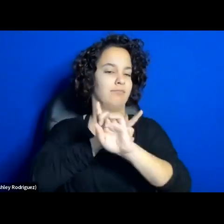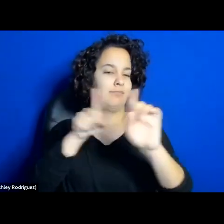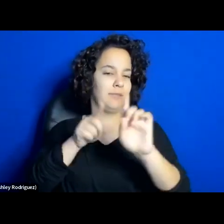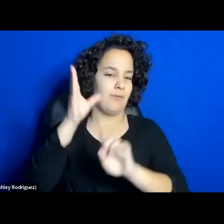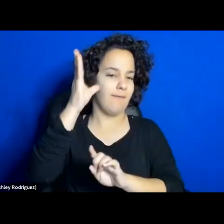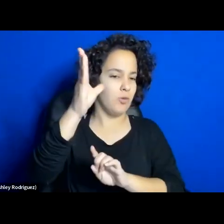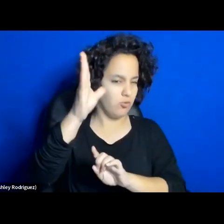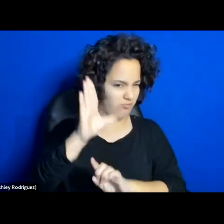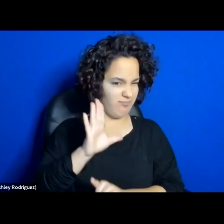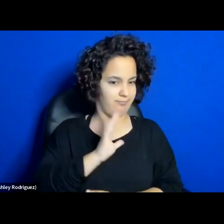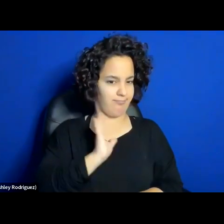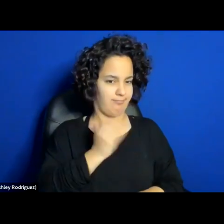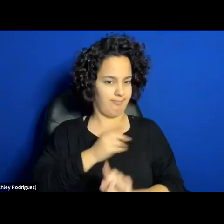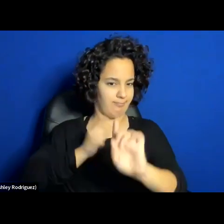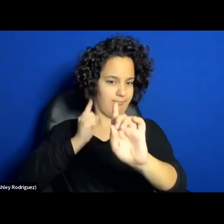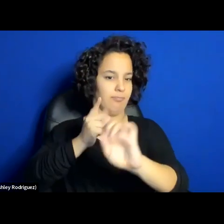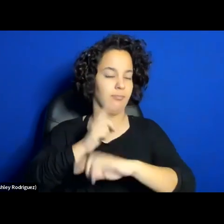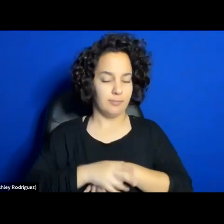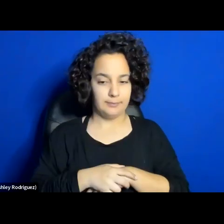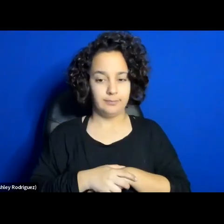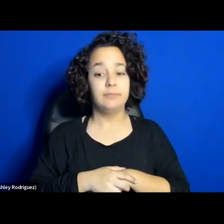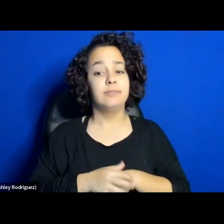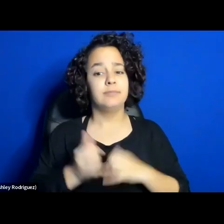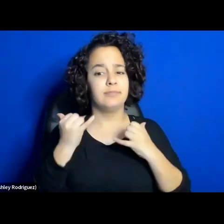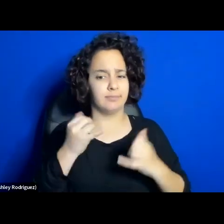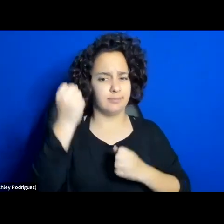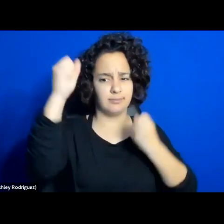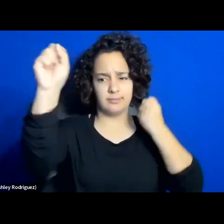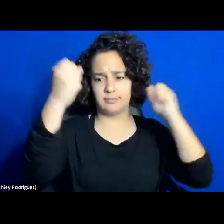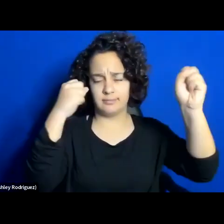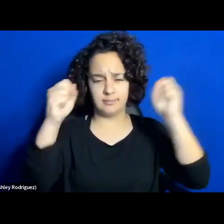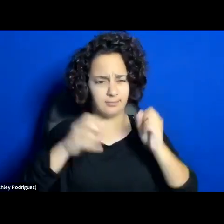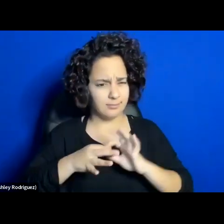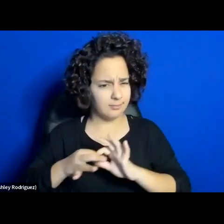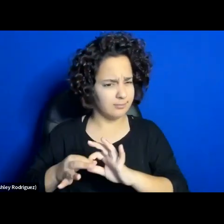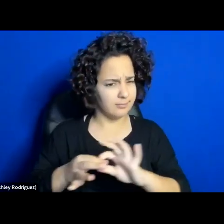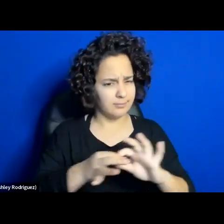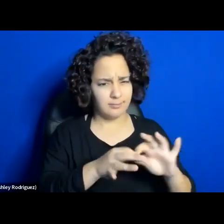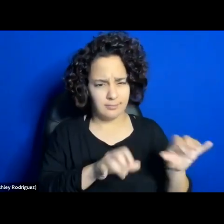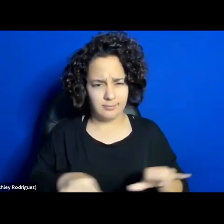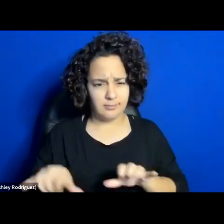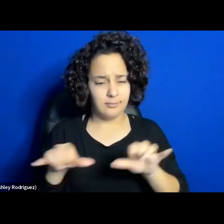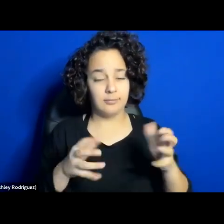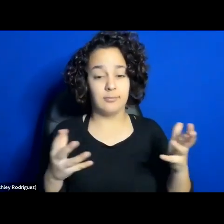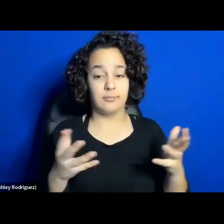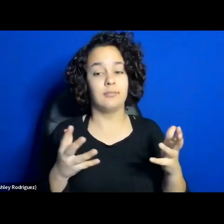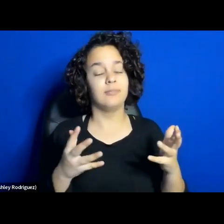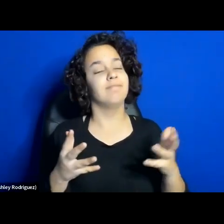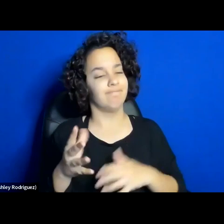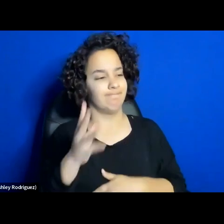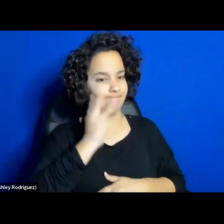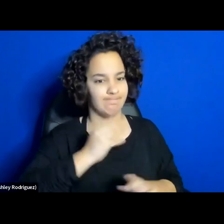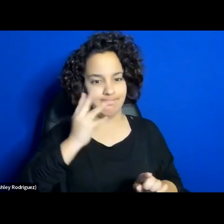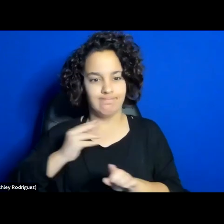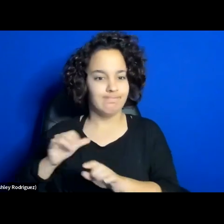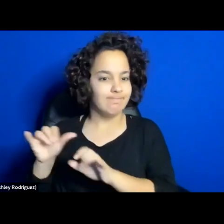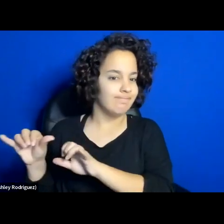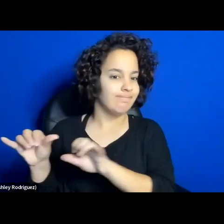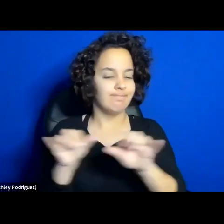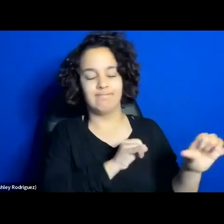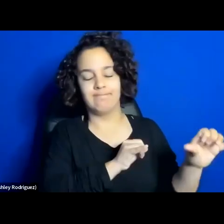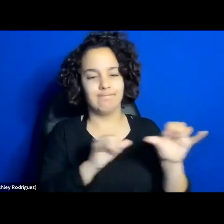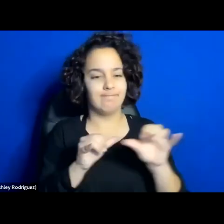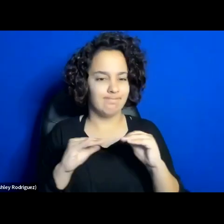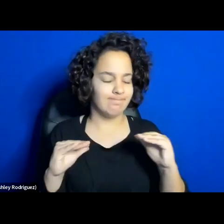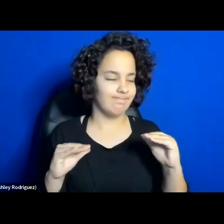connects all of these movements and protests are perceived injustices that injustices regarding abuse of power